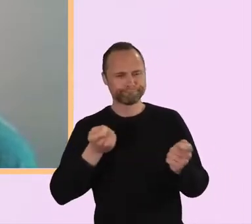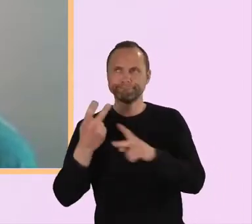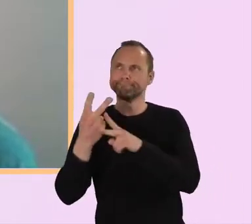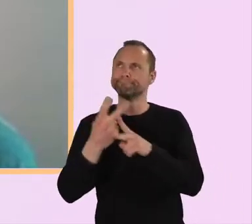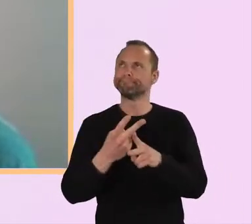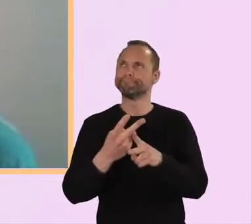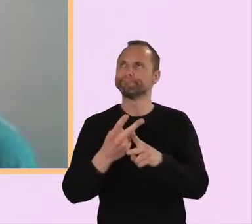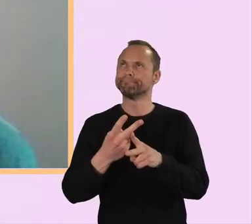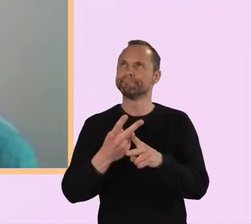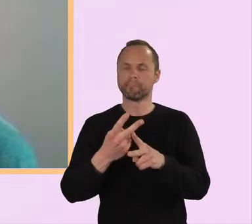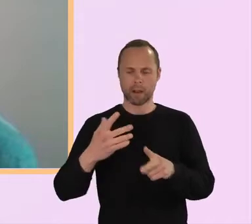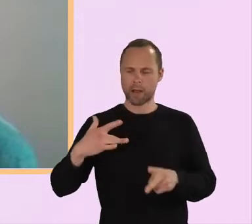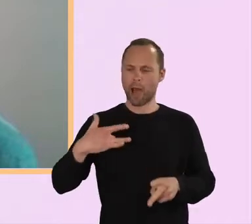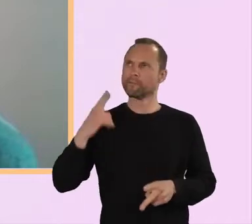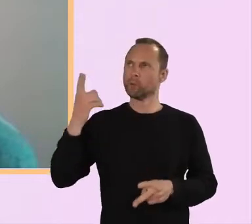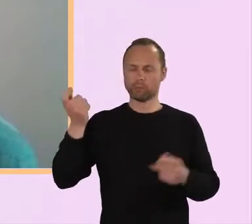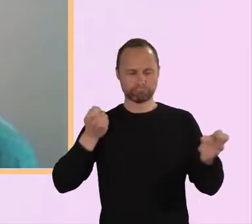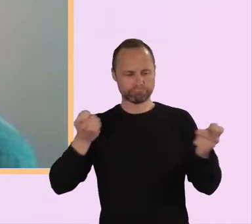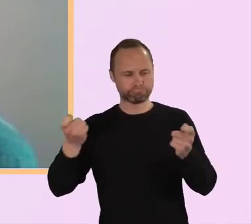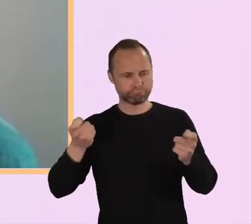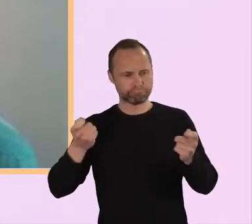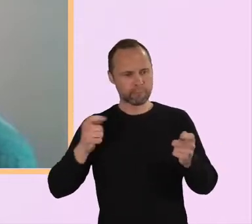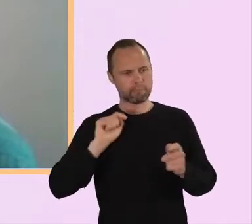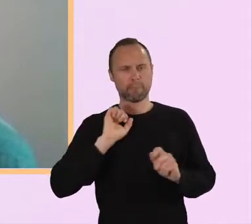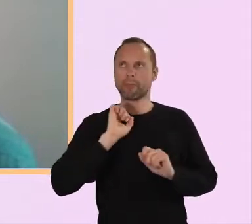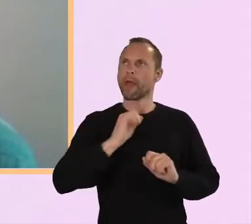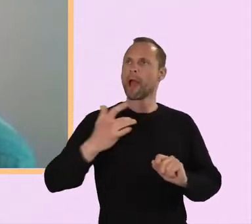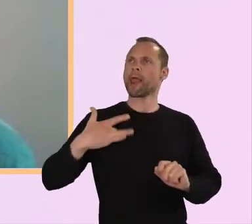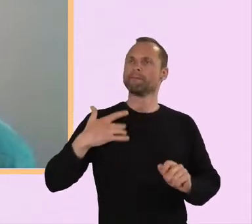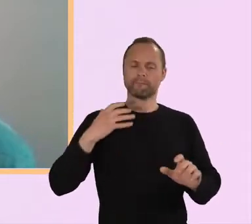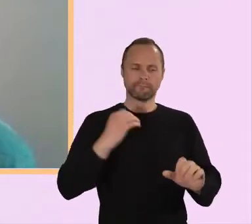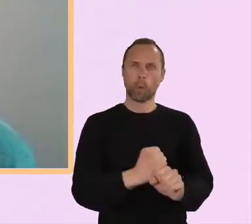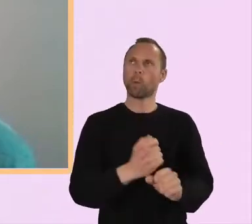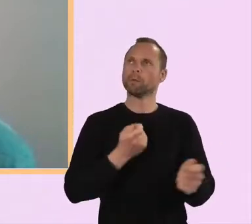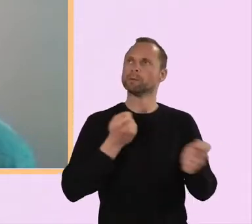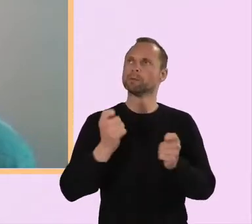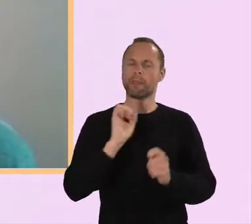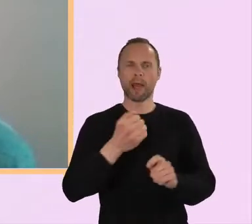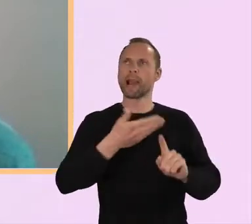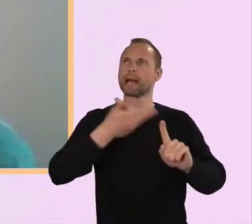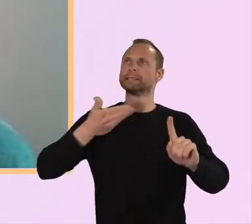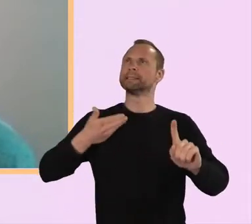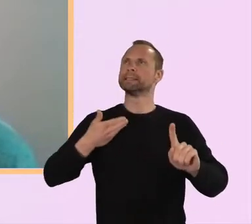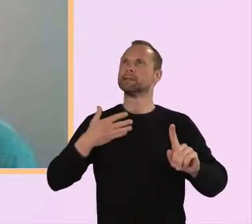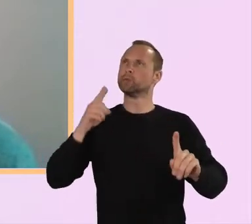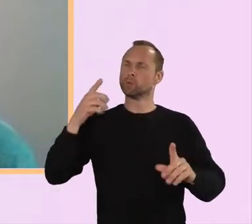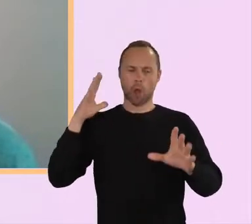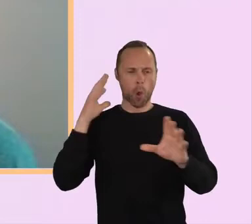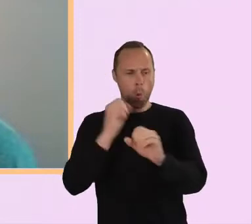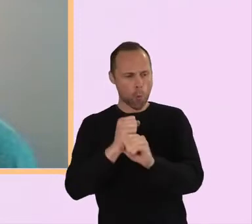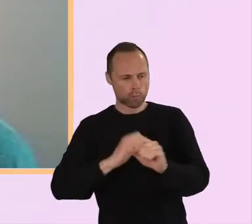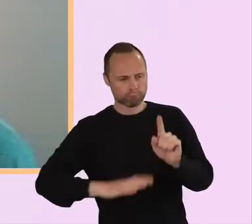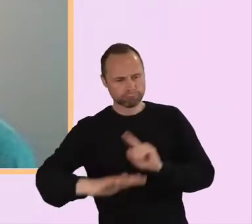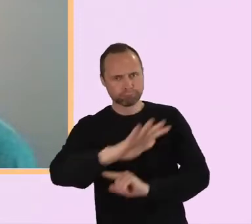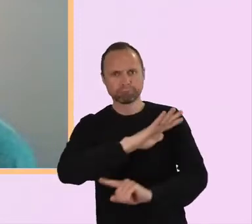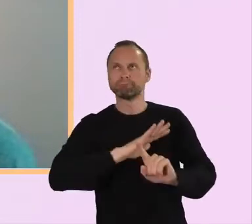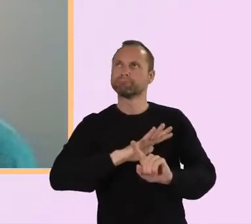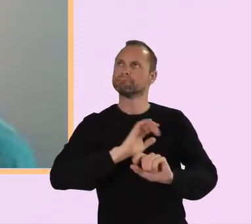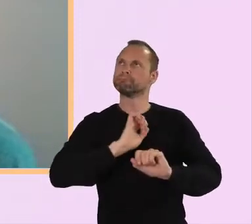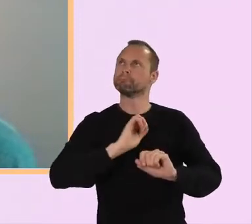these lives and their legacies, held in love, held by you,